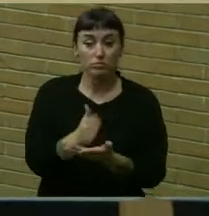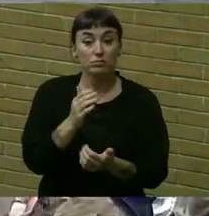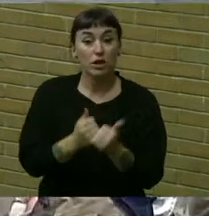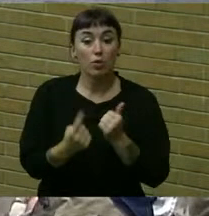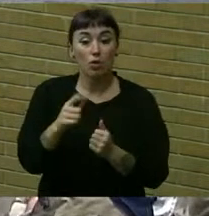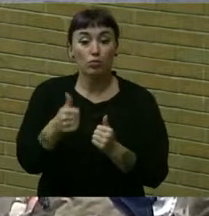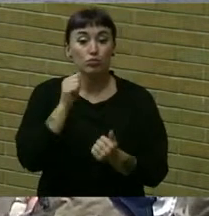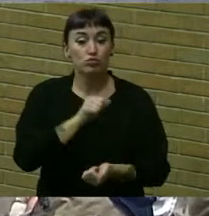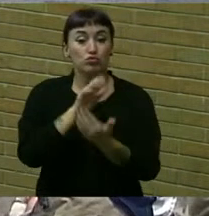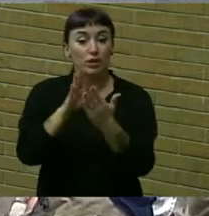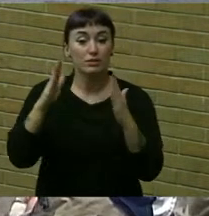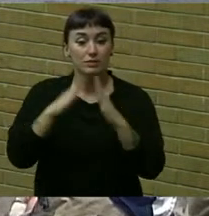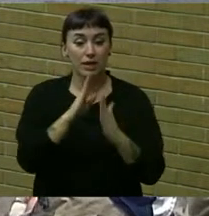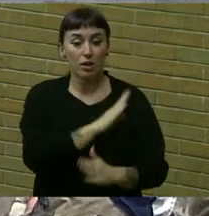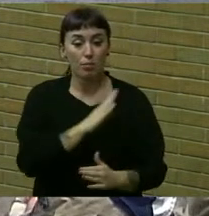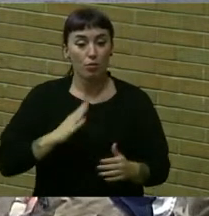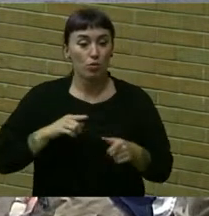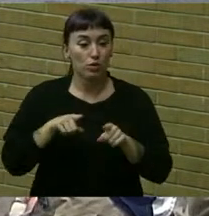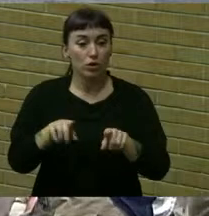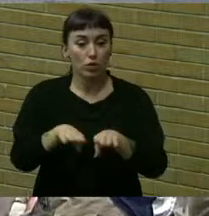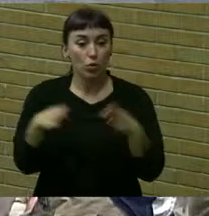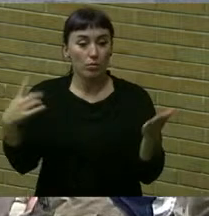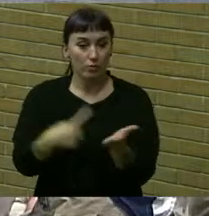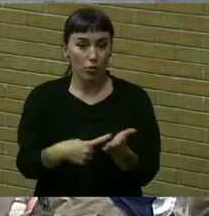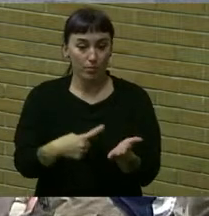address the town board during the open forum?